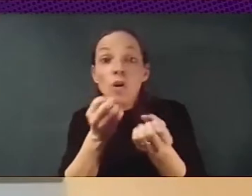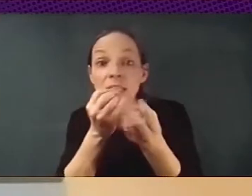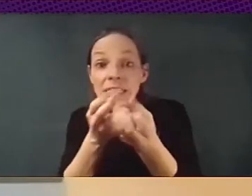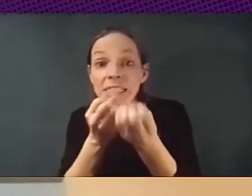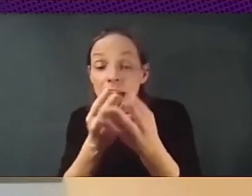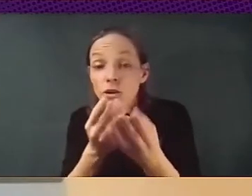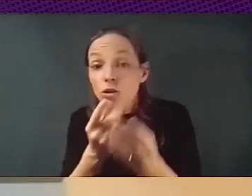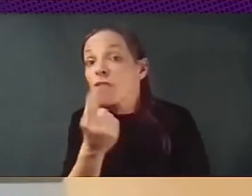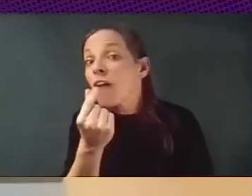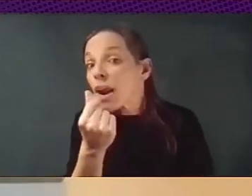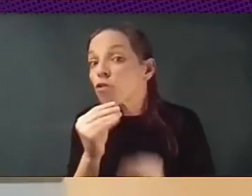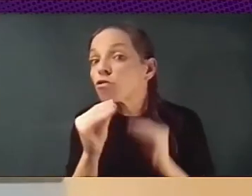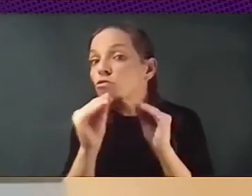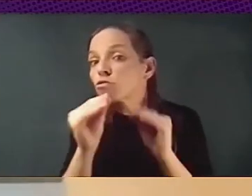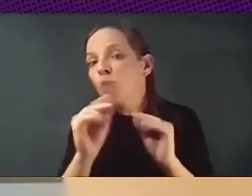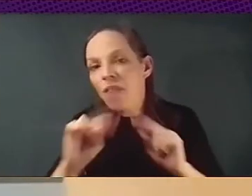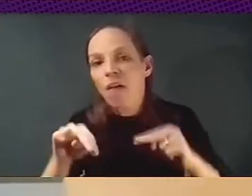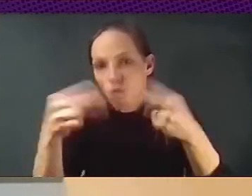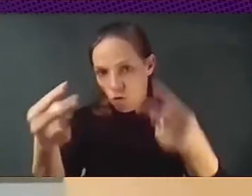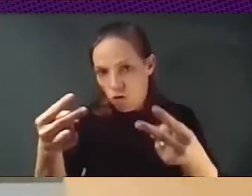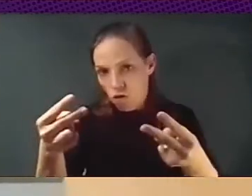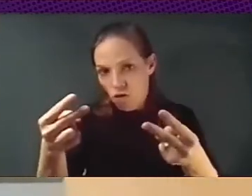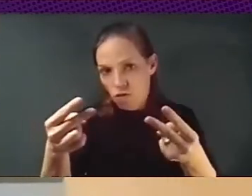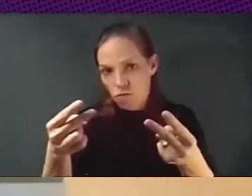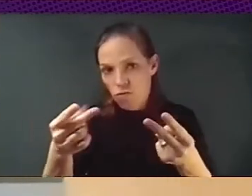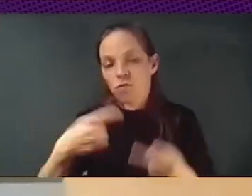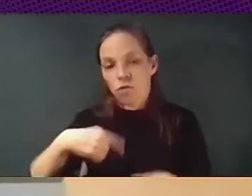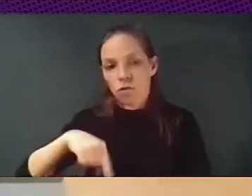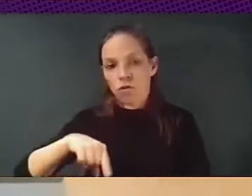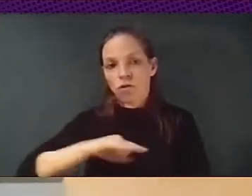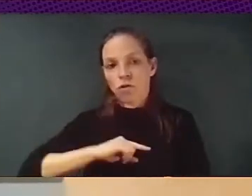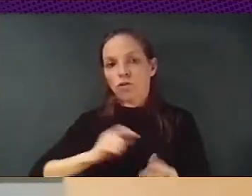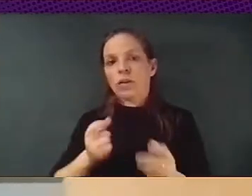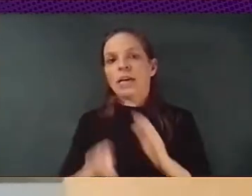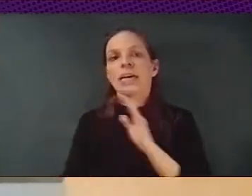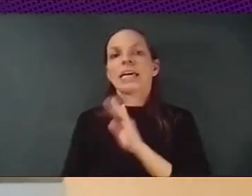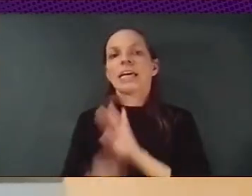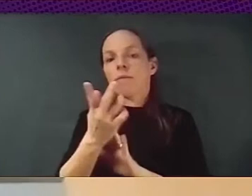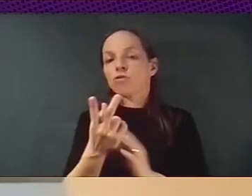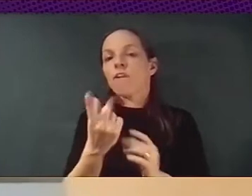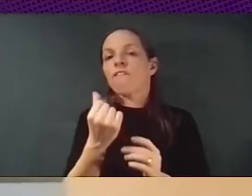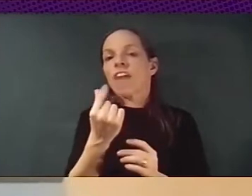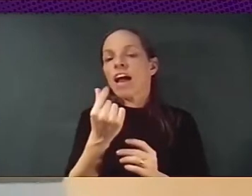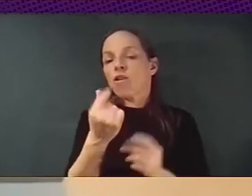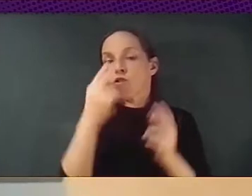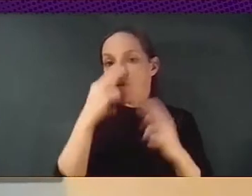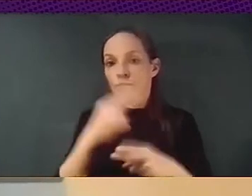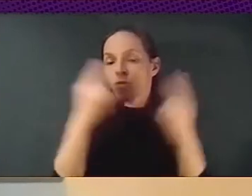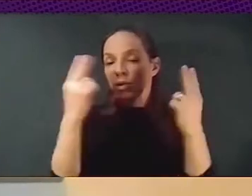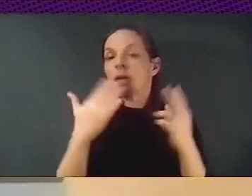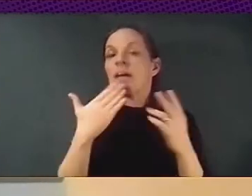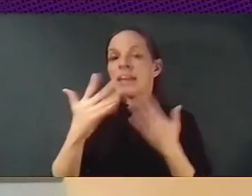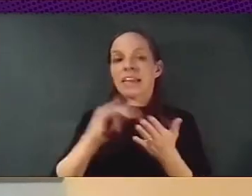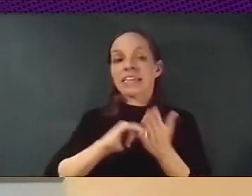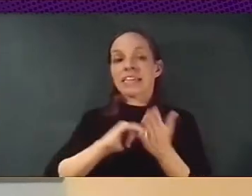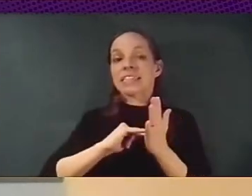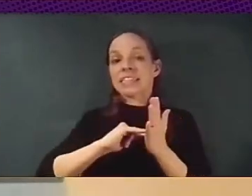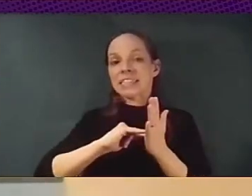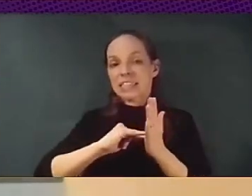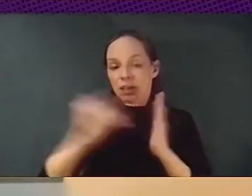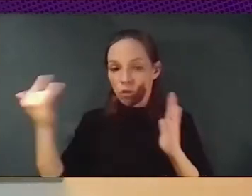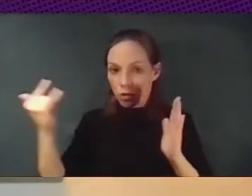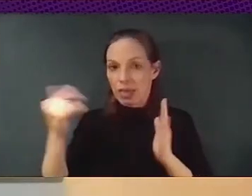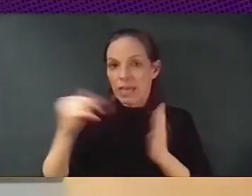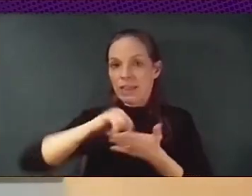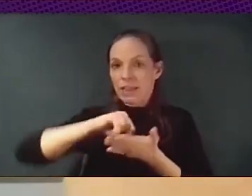public value through data using decentralized and privacy announcing technology. Just let me close maybe here, because of course,